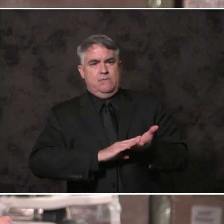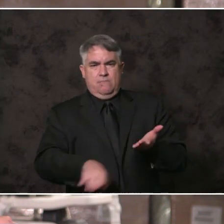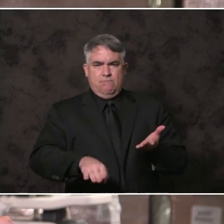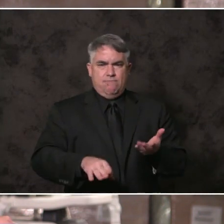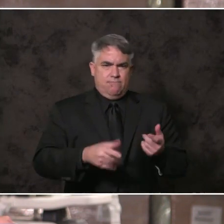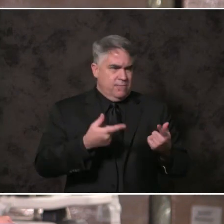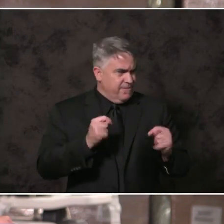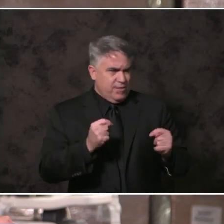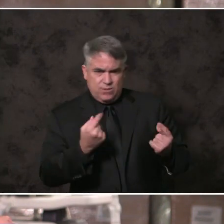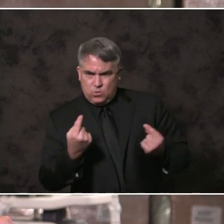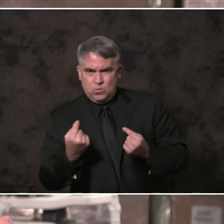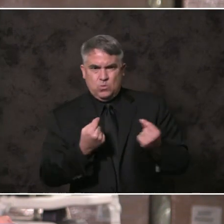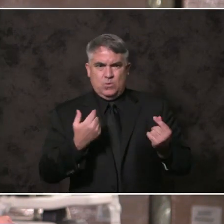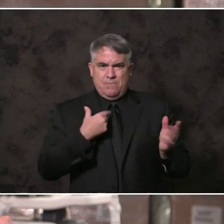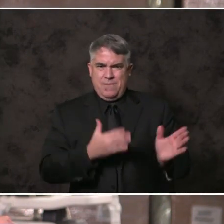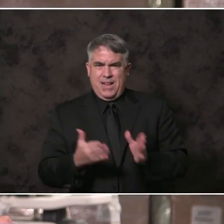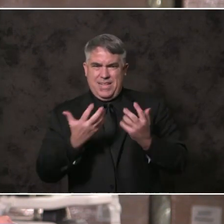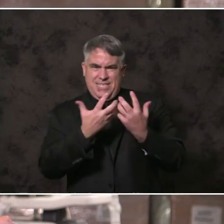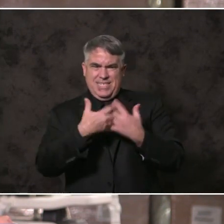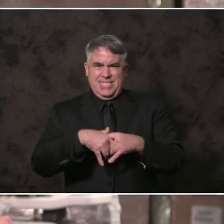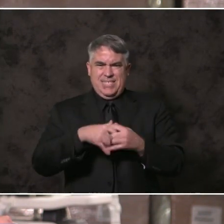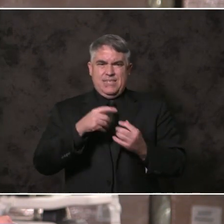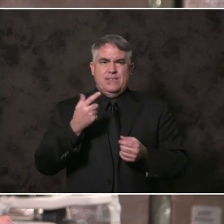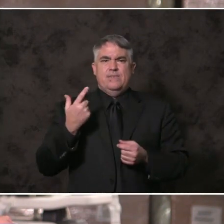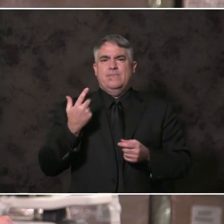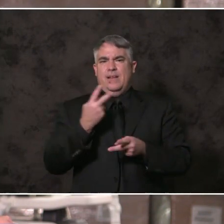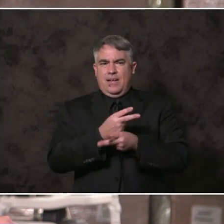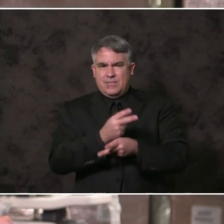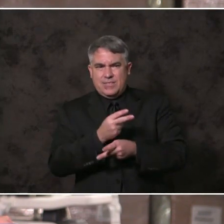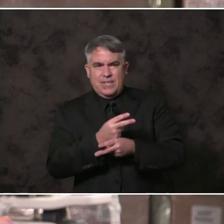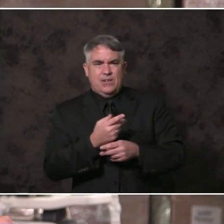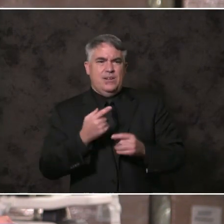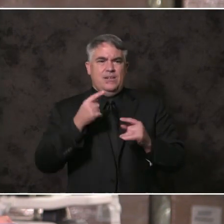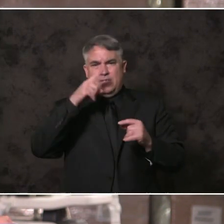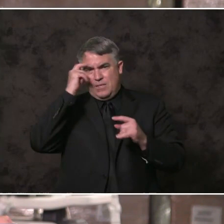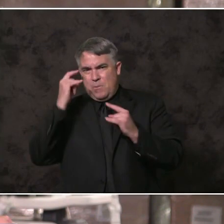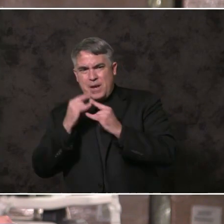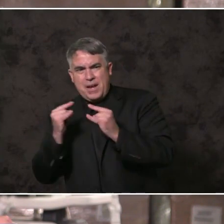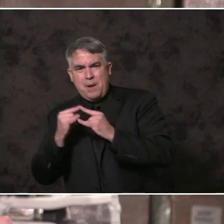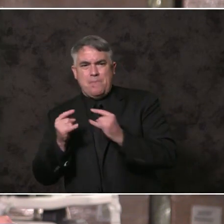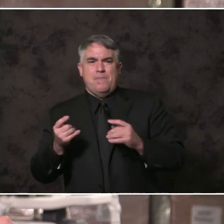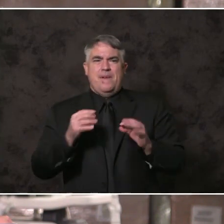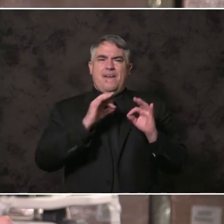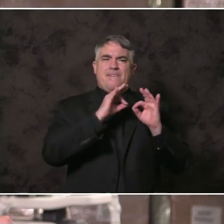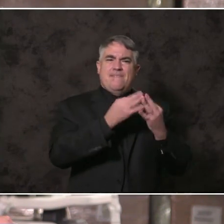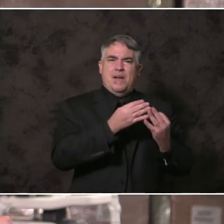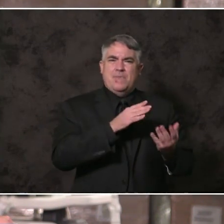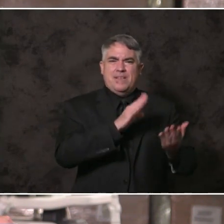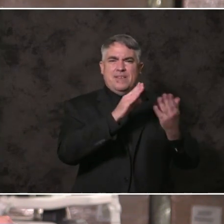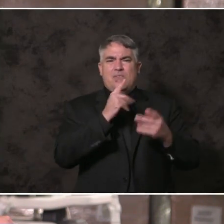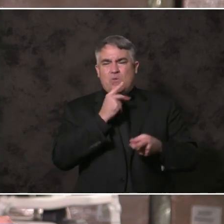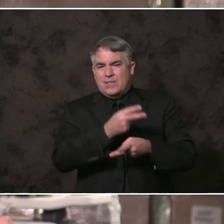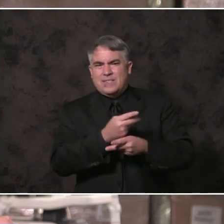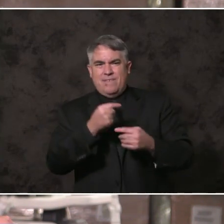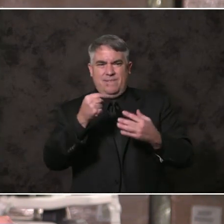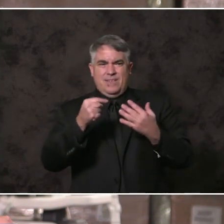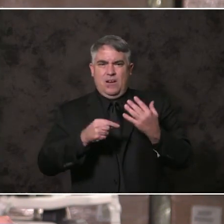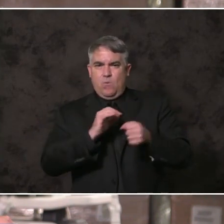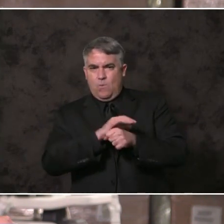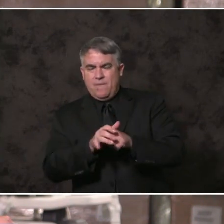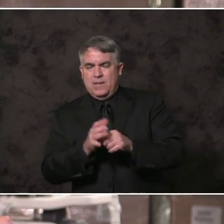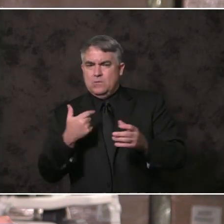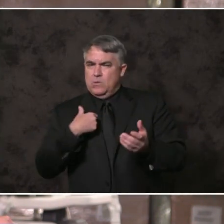internet connectivity for families facing crisis and COVID. But the truth is deep disparities in children's access to support,